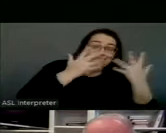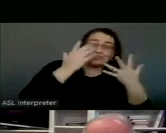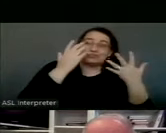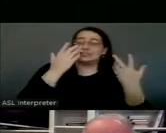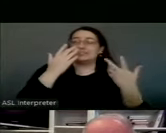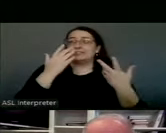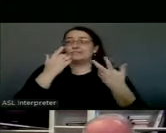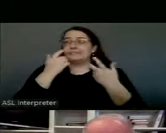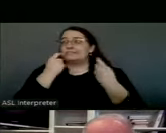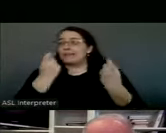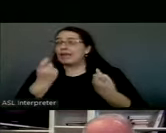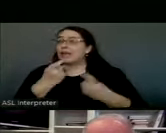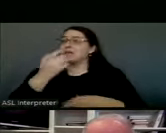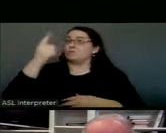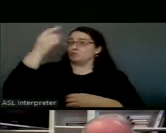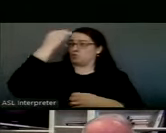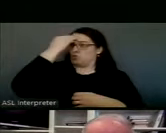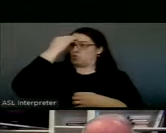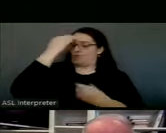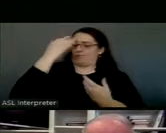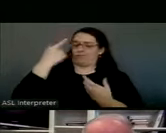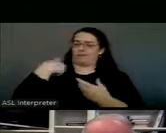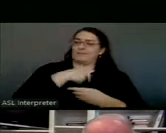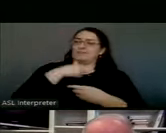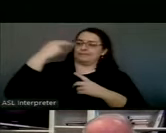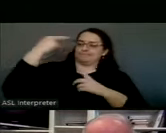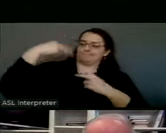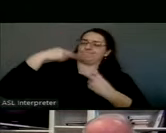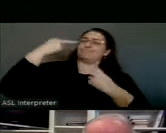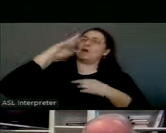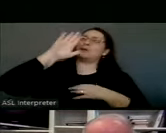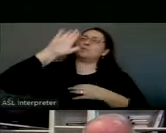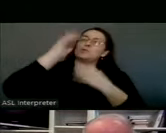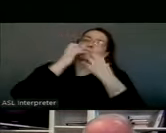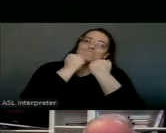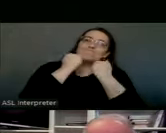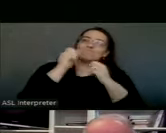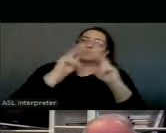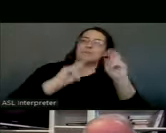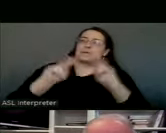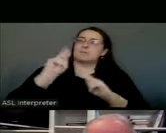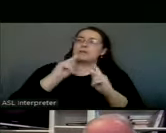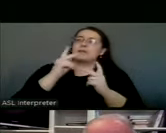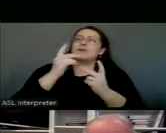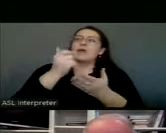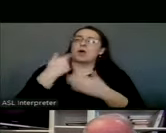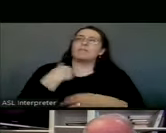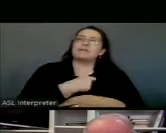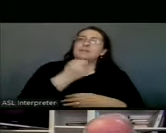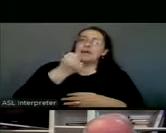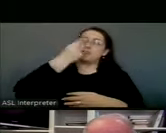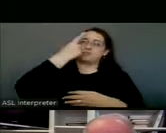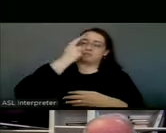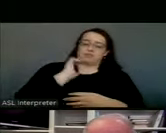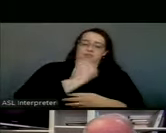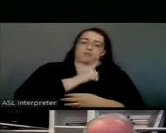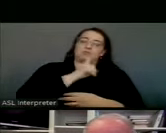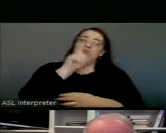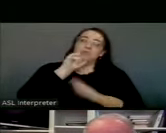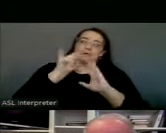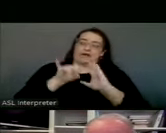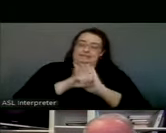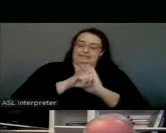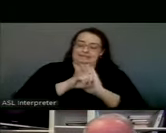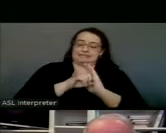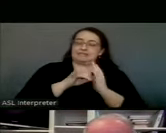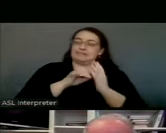You know us as your beloved. Help us to own this core identity more and more in this season of